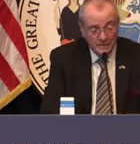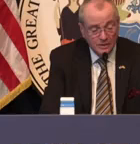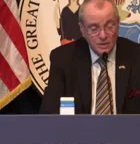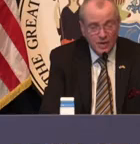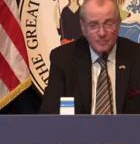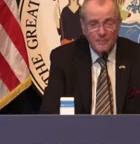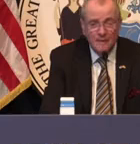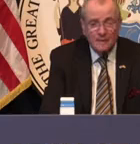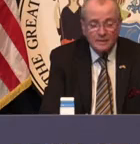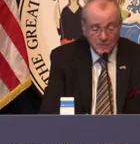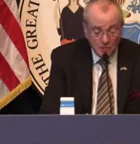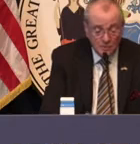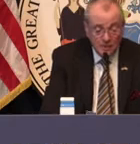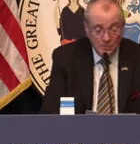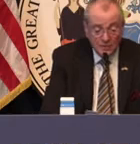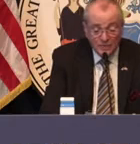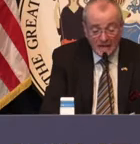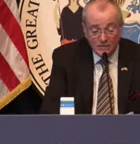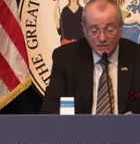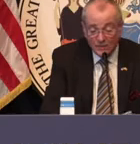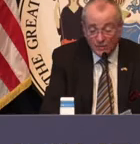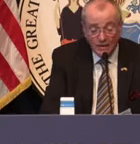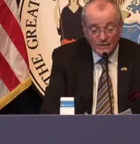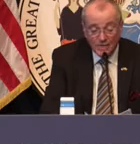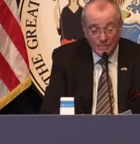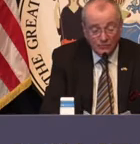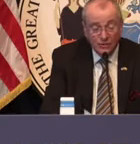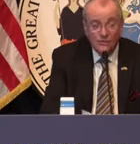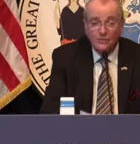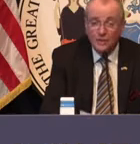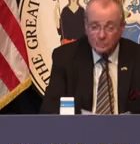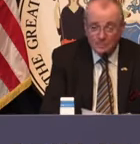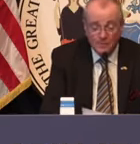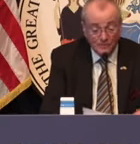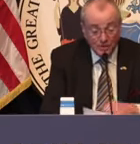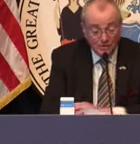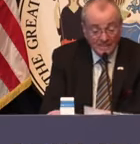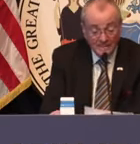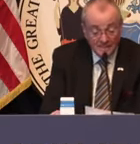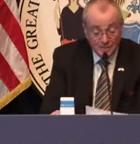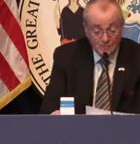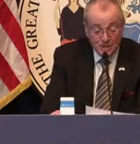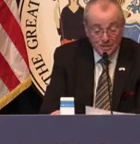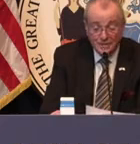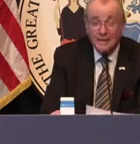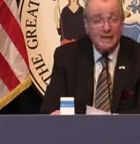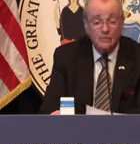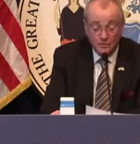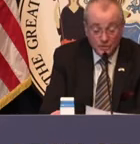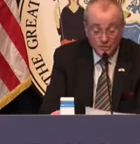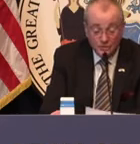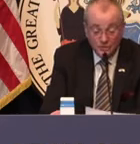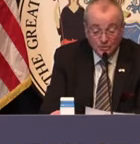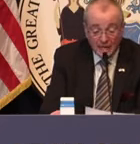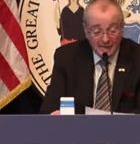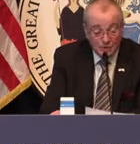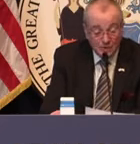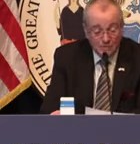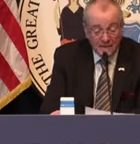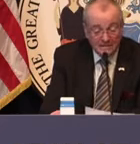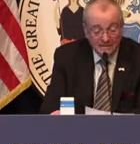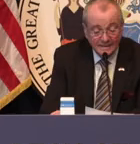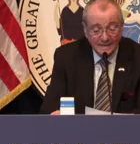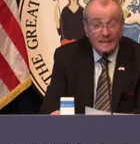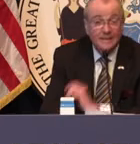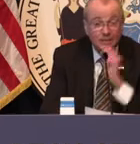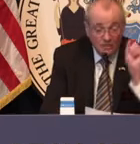son, Jim. To you, Bill, we thank you for your lifetime of service to the people of Dover, especially the countless children whose lives